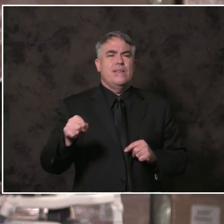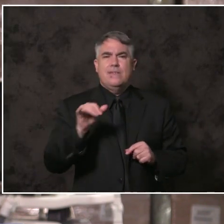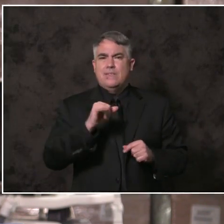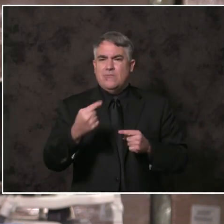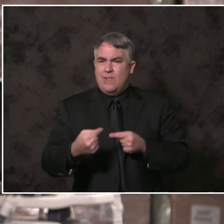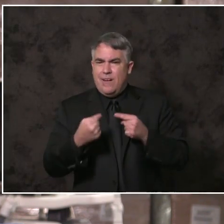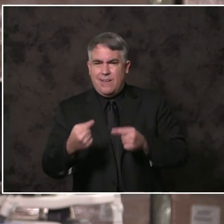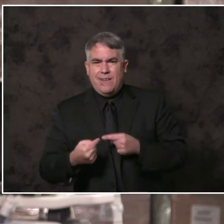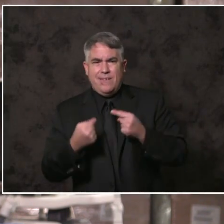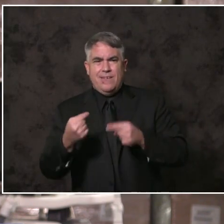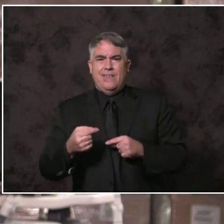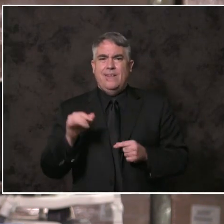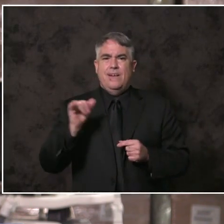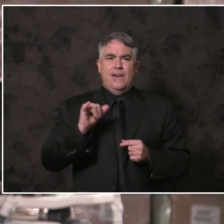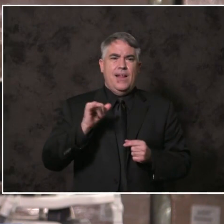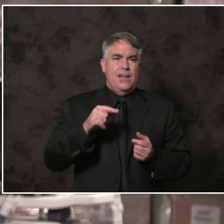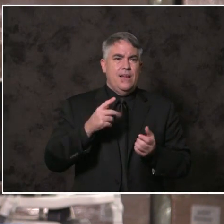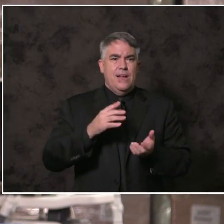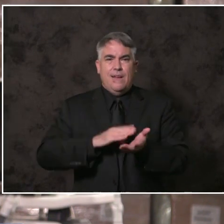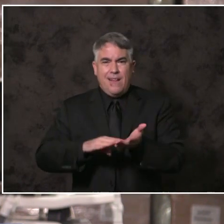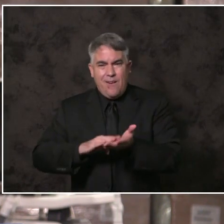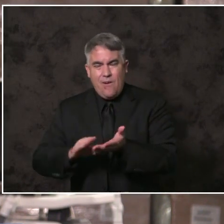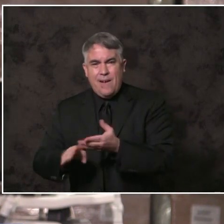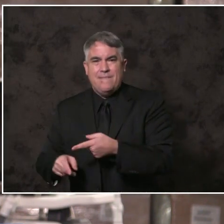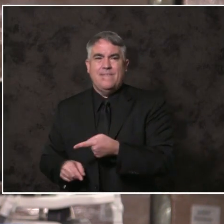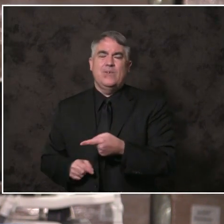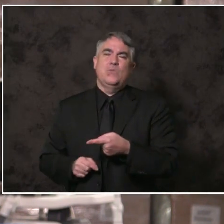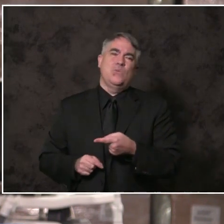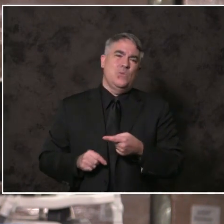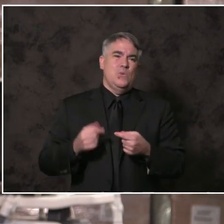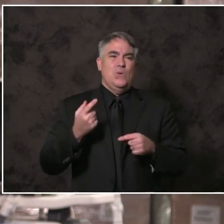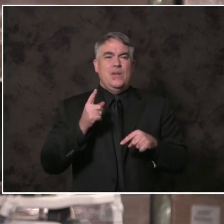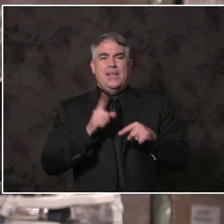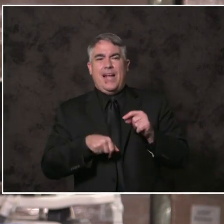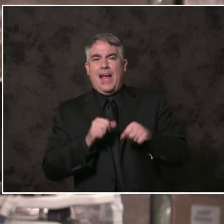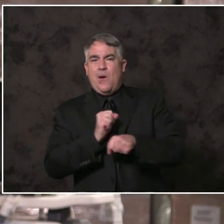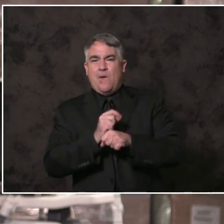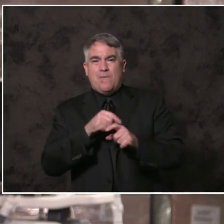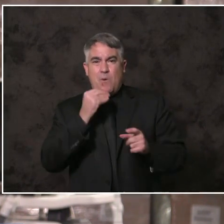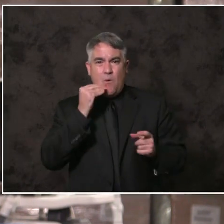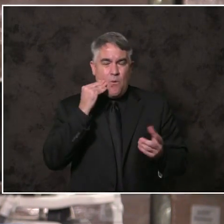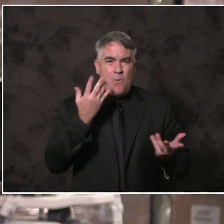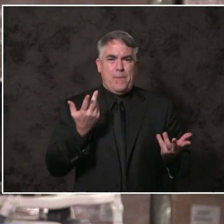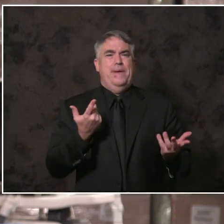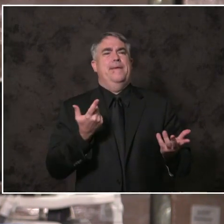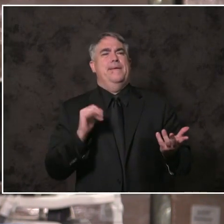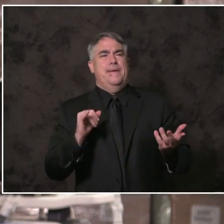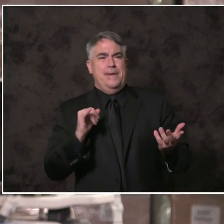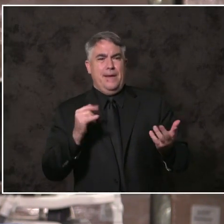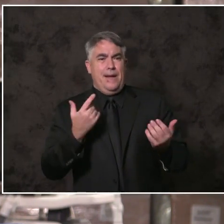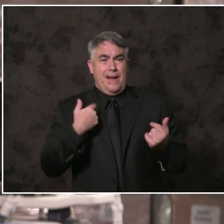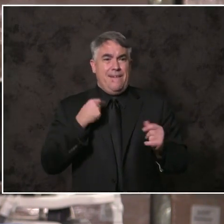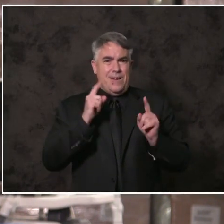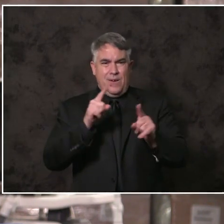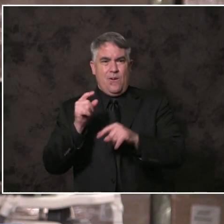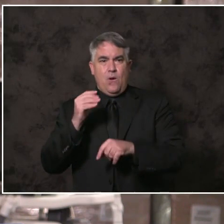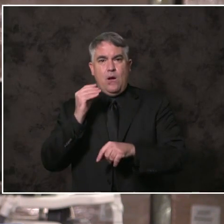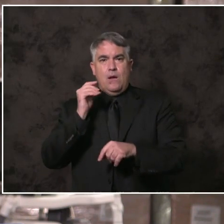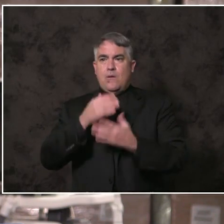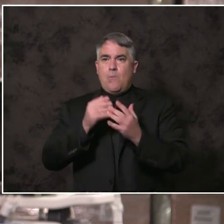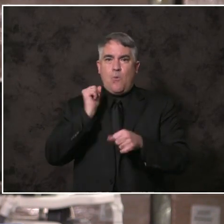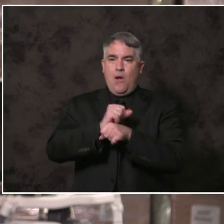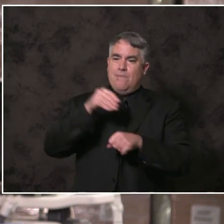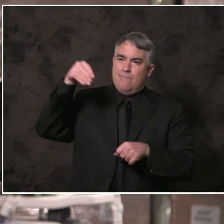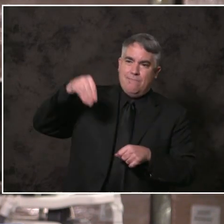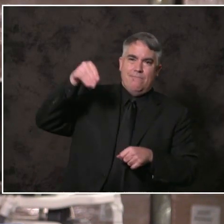Those who are laid off and all those who don't have the luxury of working remotely. They get up and clock in every single day. I see